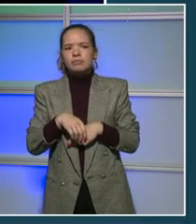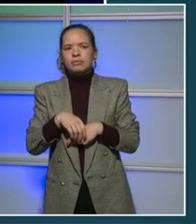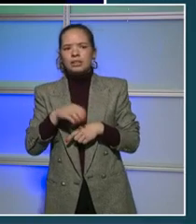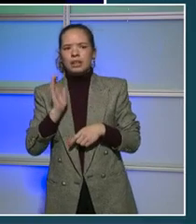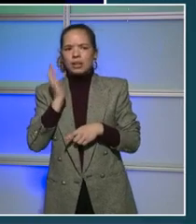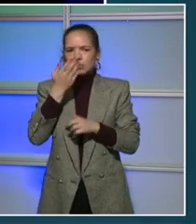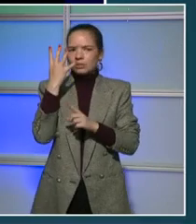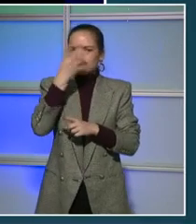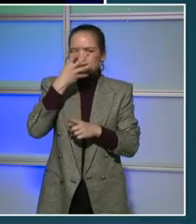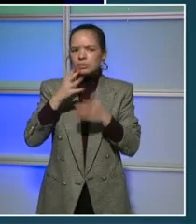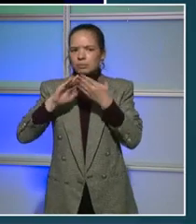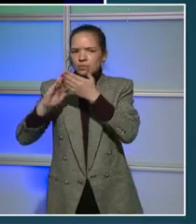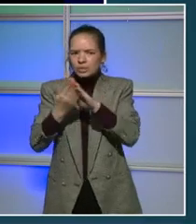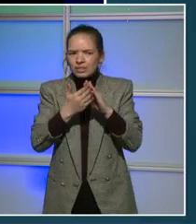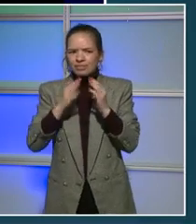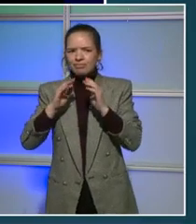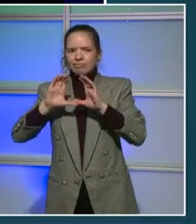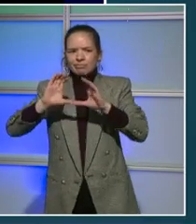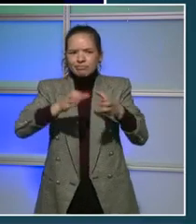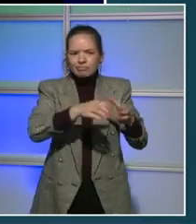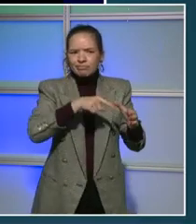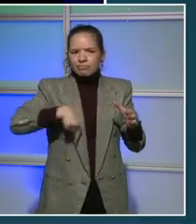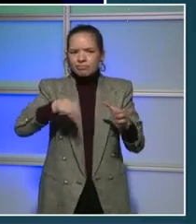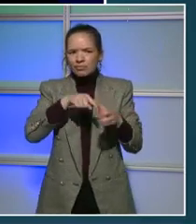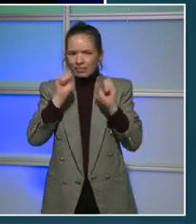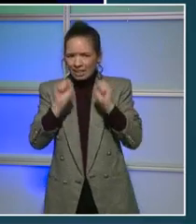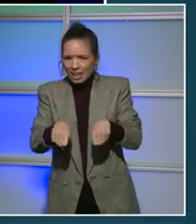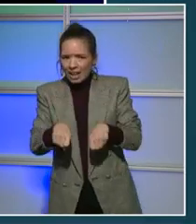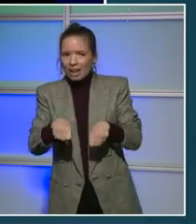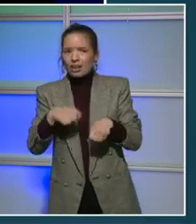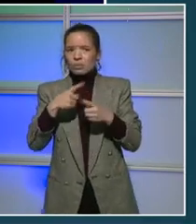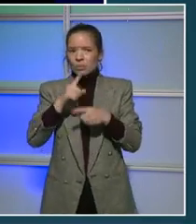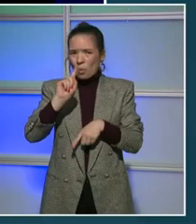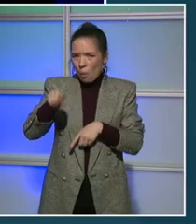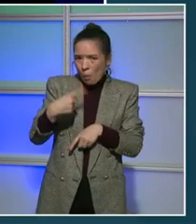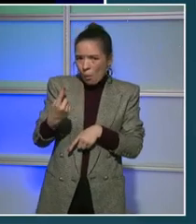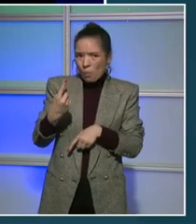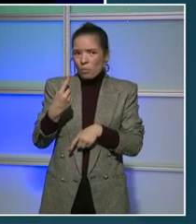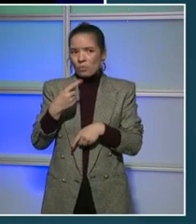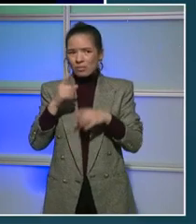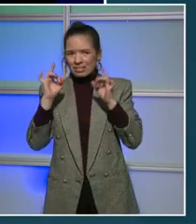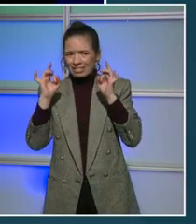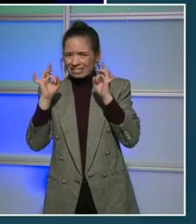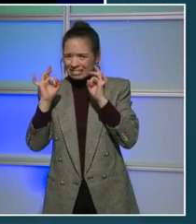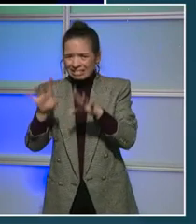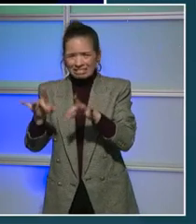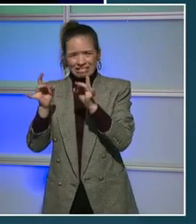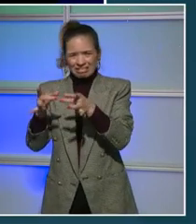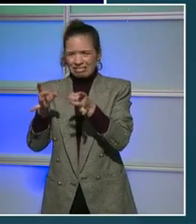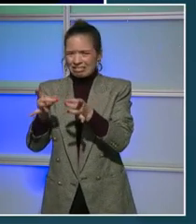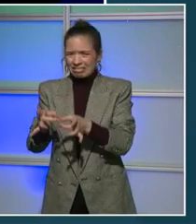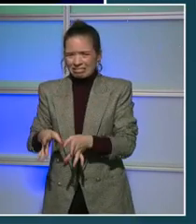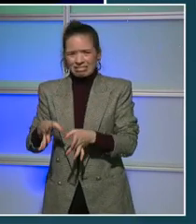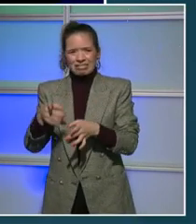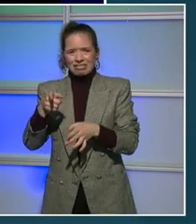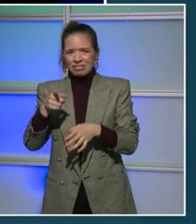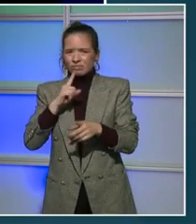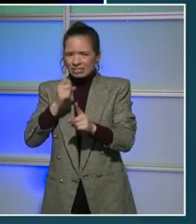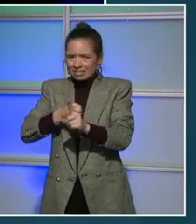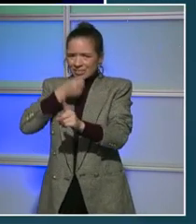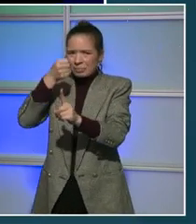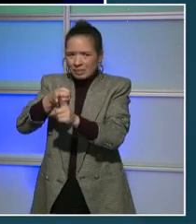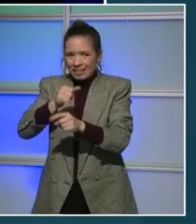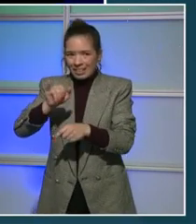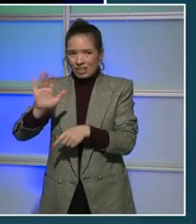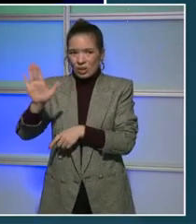communities could fight not only the hateful rhetoric, but the real attacks on their safety. So I'm very proud of that